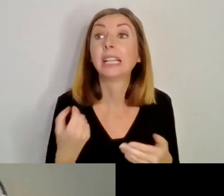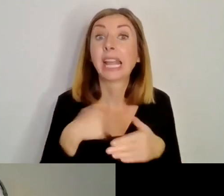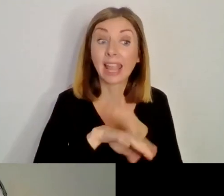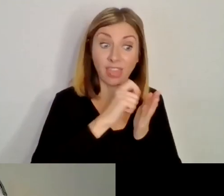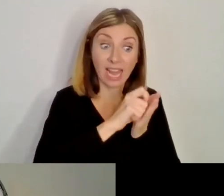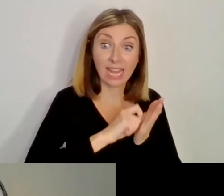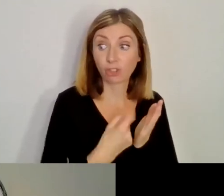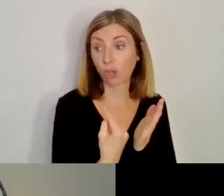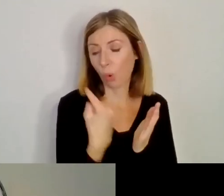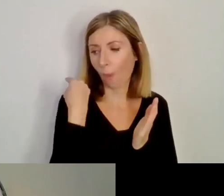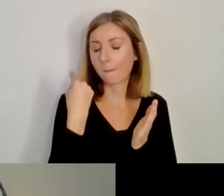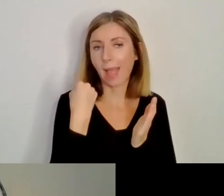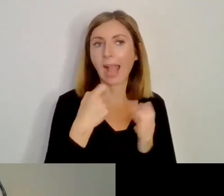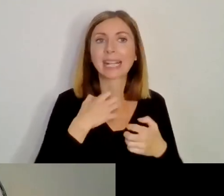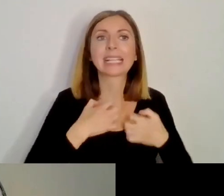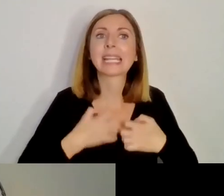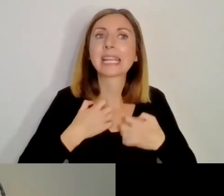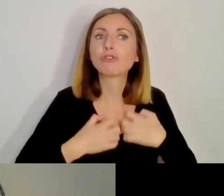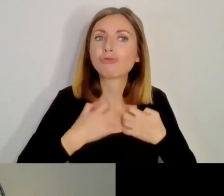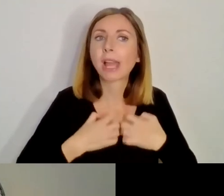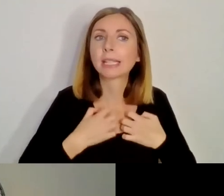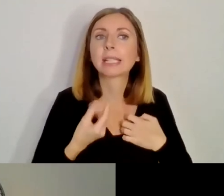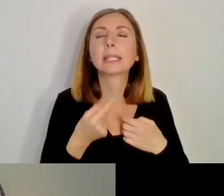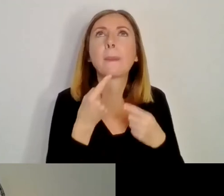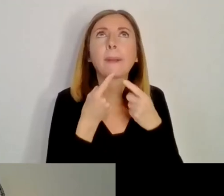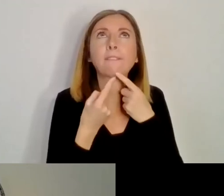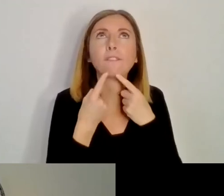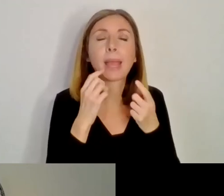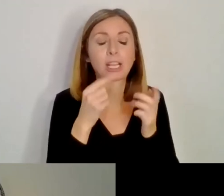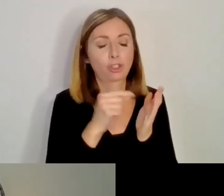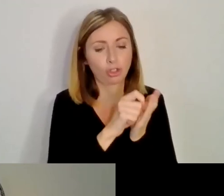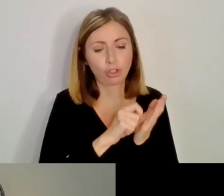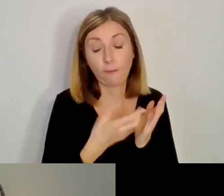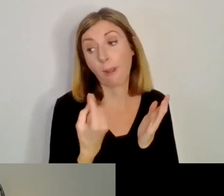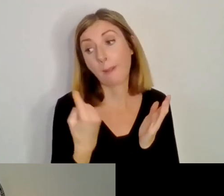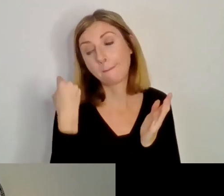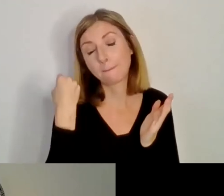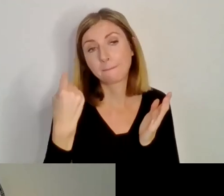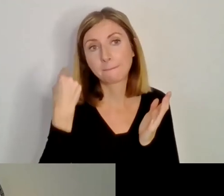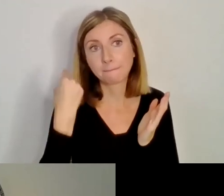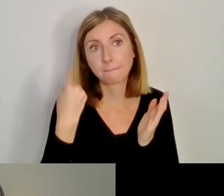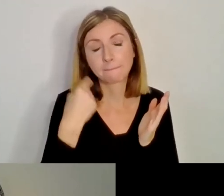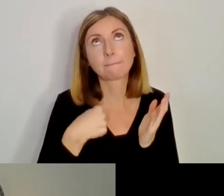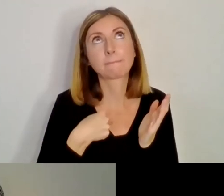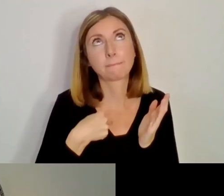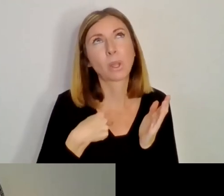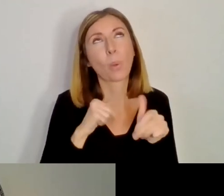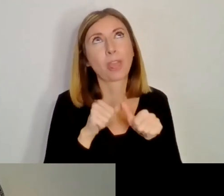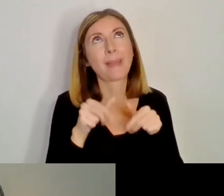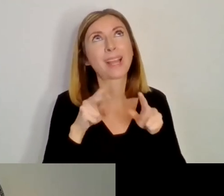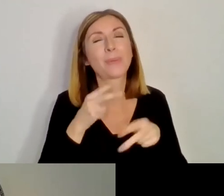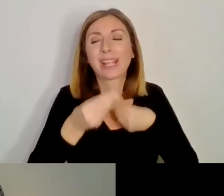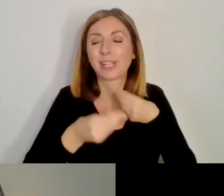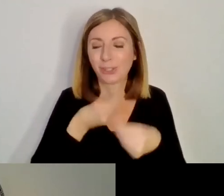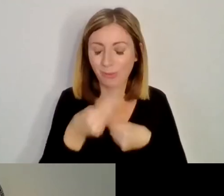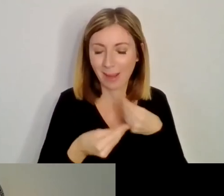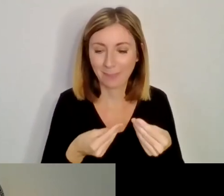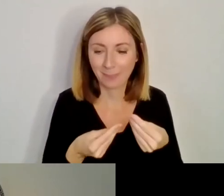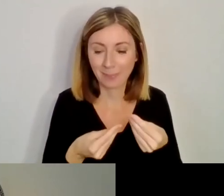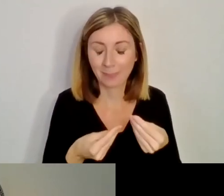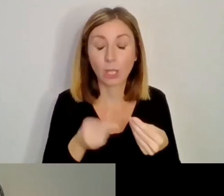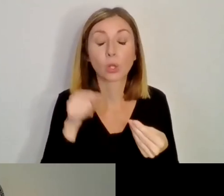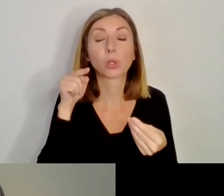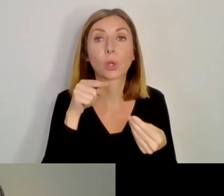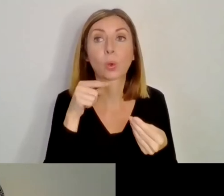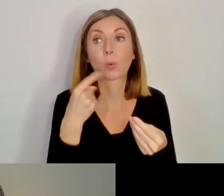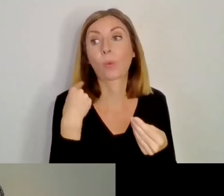which I think is interesting, is that in terms of I just don't think of the best way of putting it. So, you know, in the